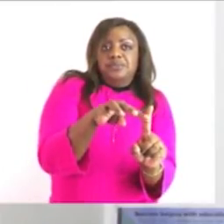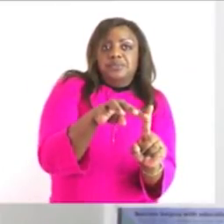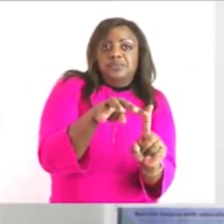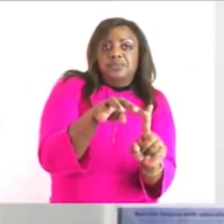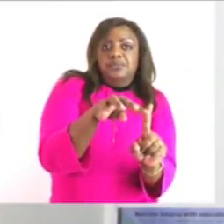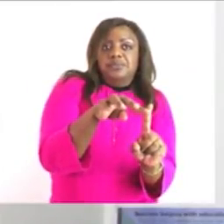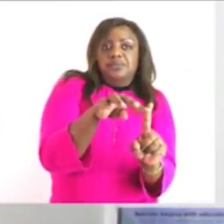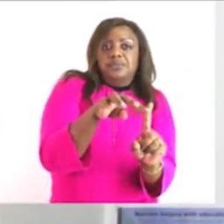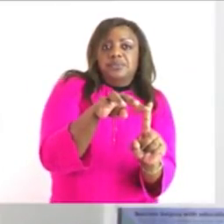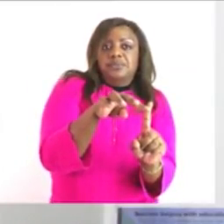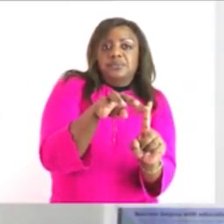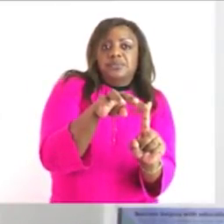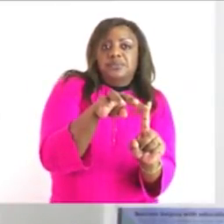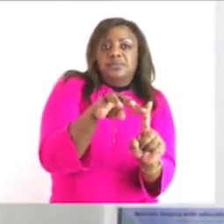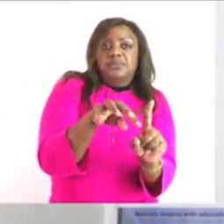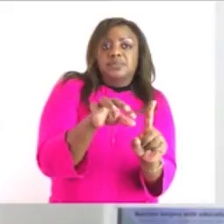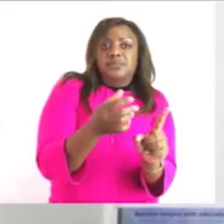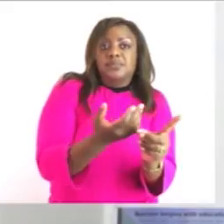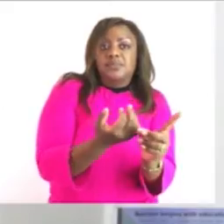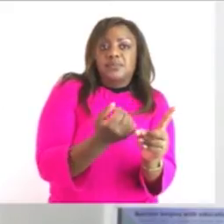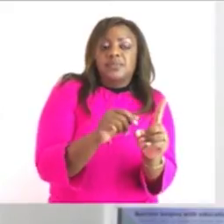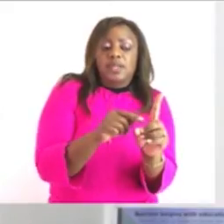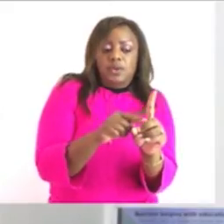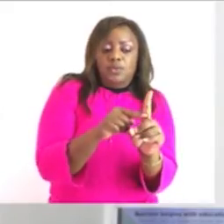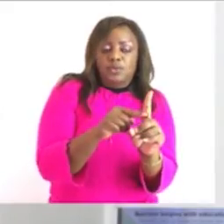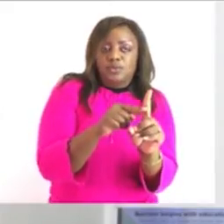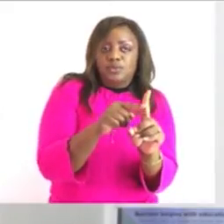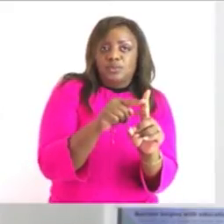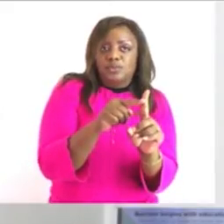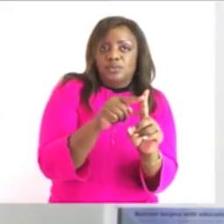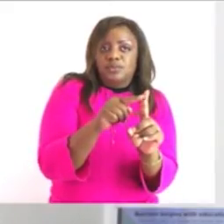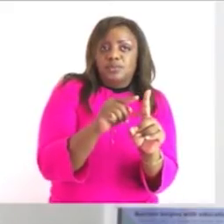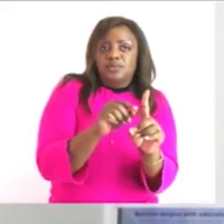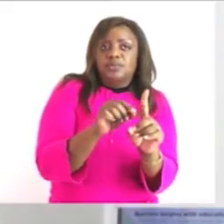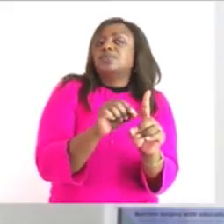move okay just there just there